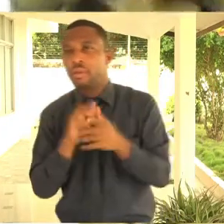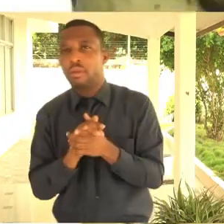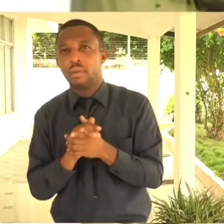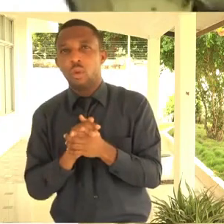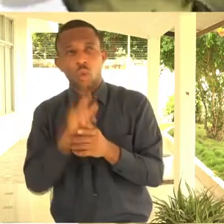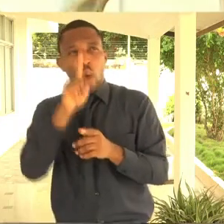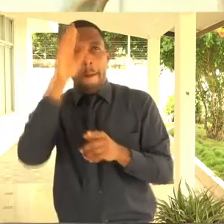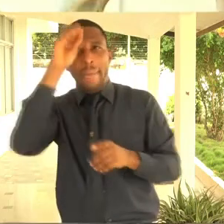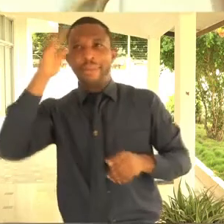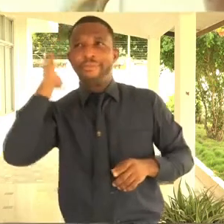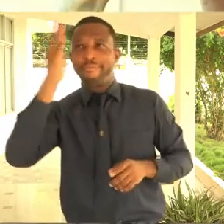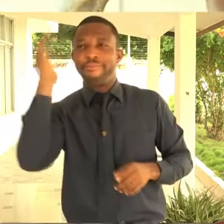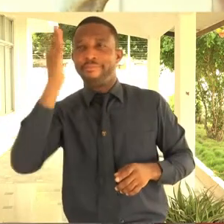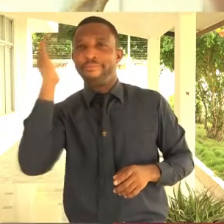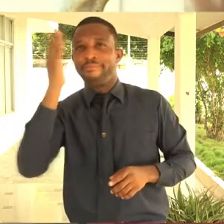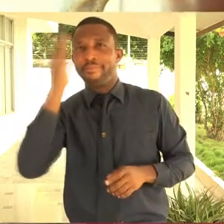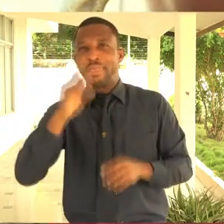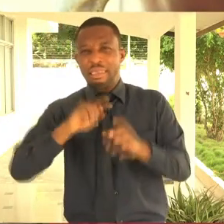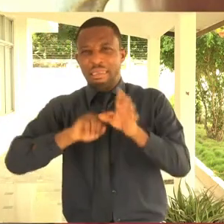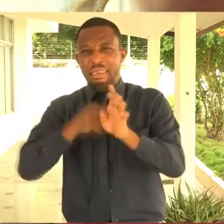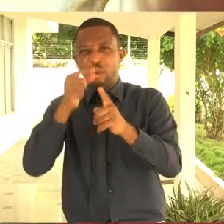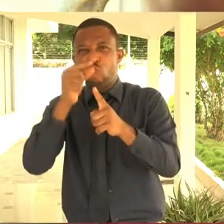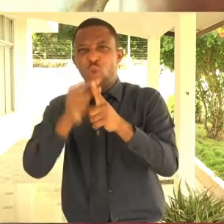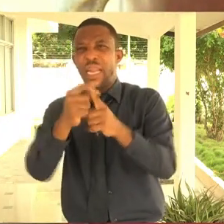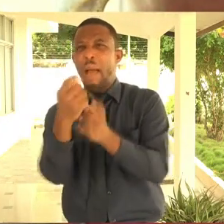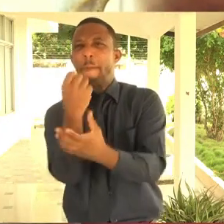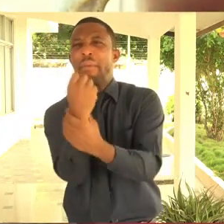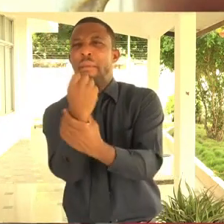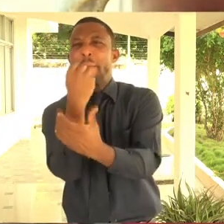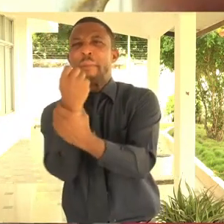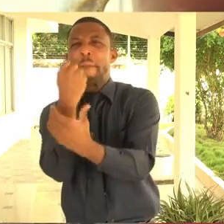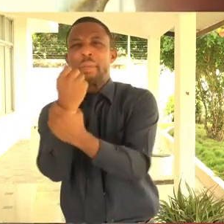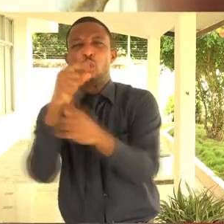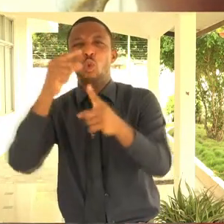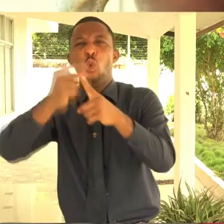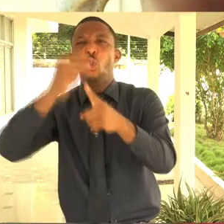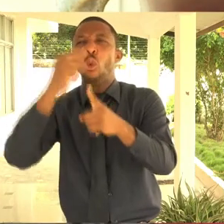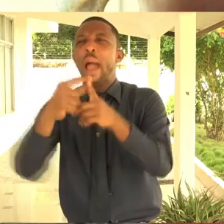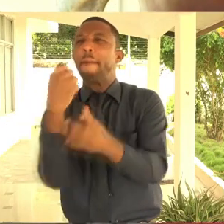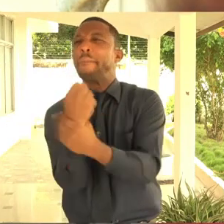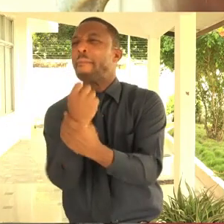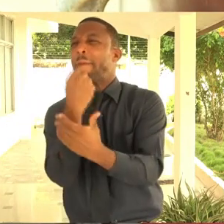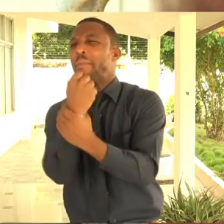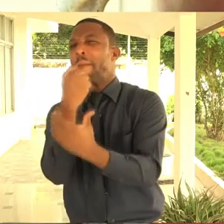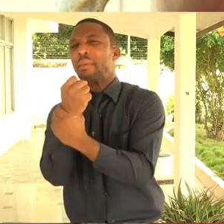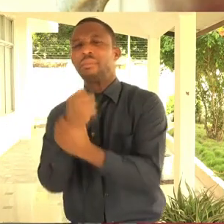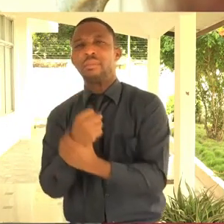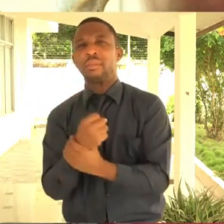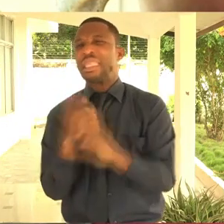terms, huge ones. It was a medical conference and the times were just coming